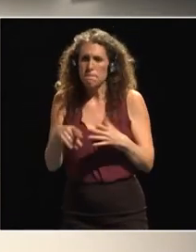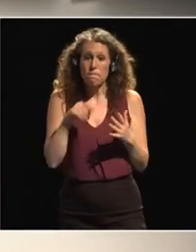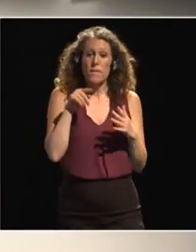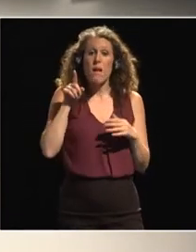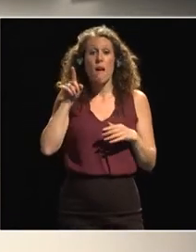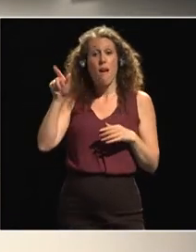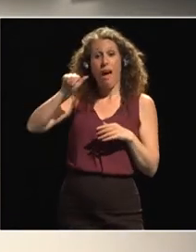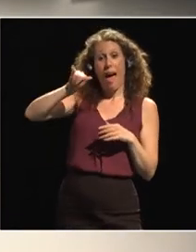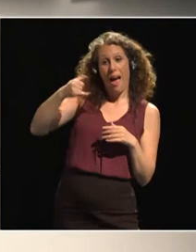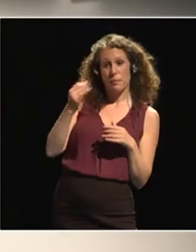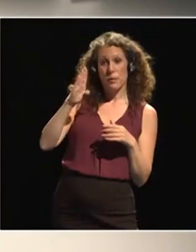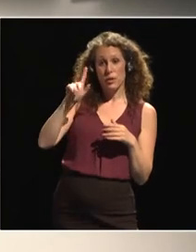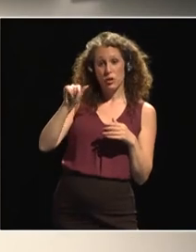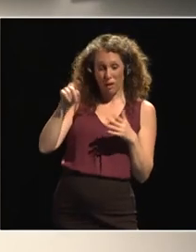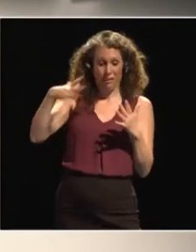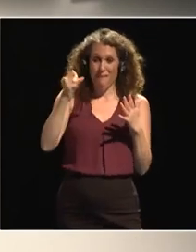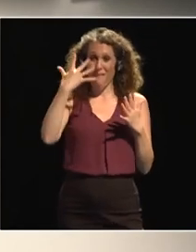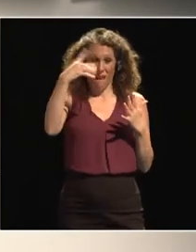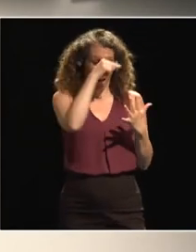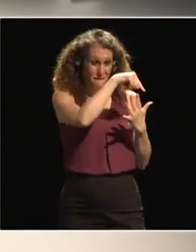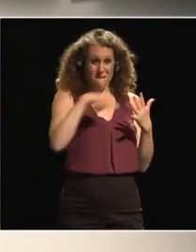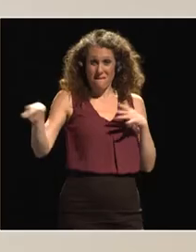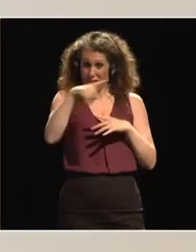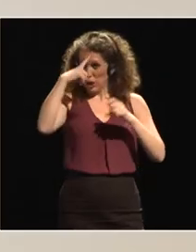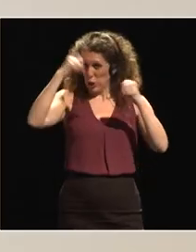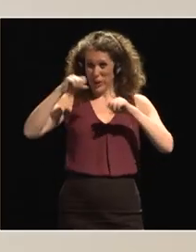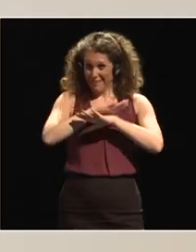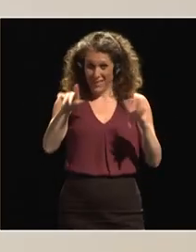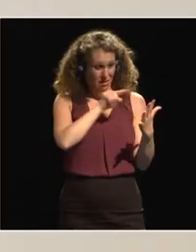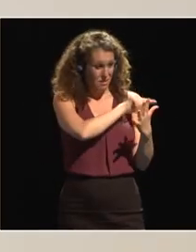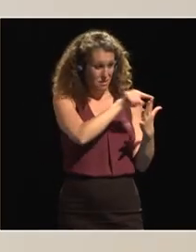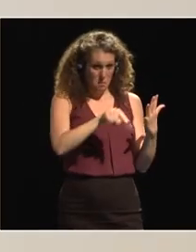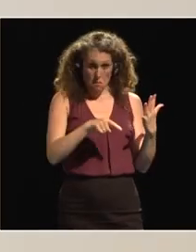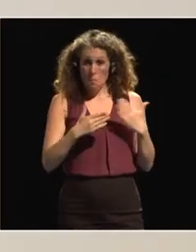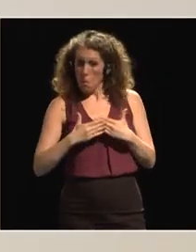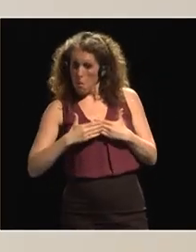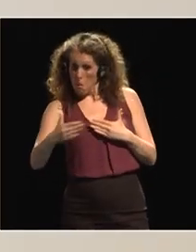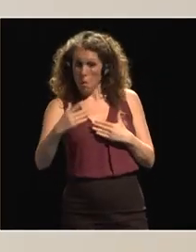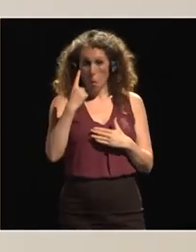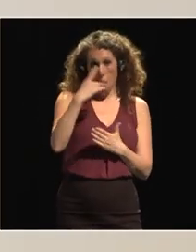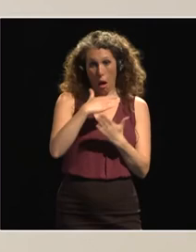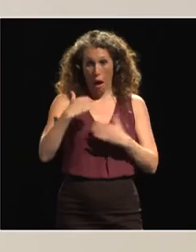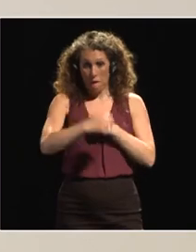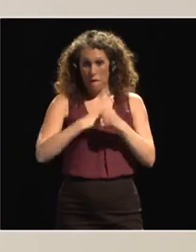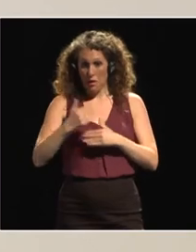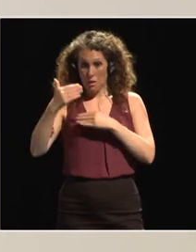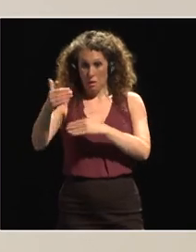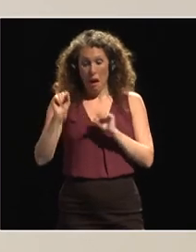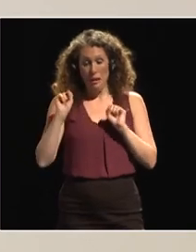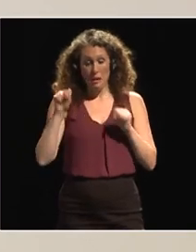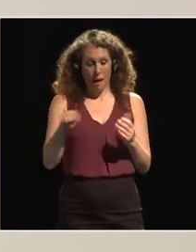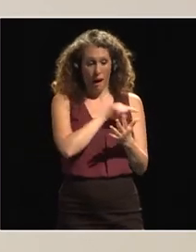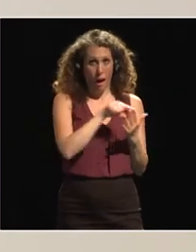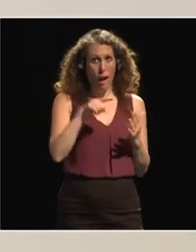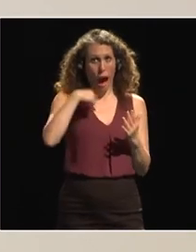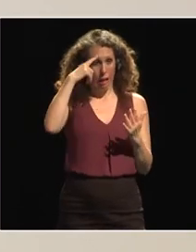abidjan if we can implement those over the next year and a half uh i'm setting a very ambitious time scale because i have a another year and a half of